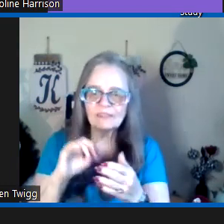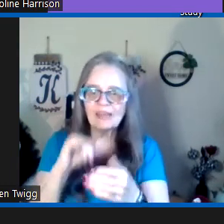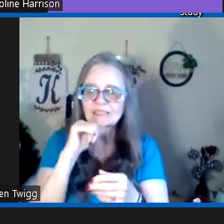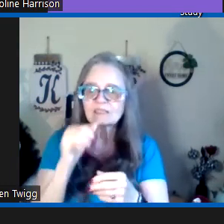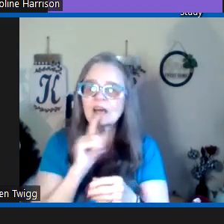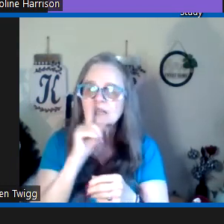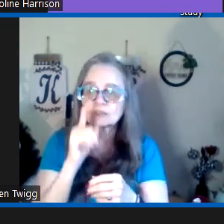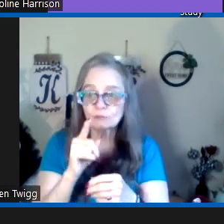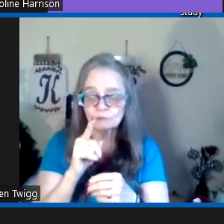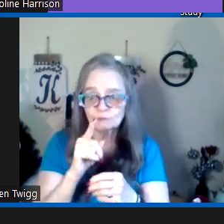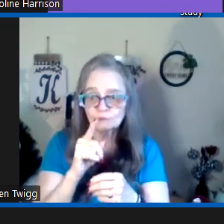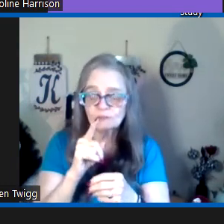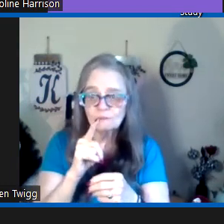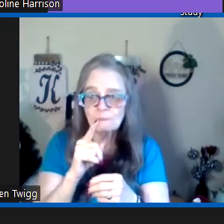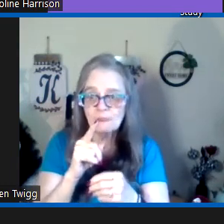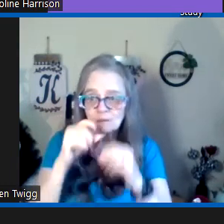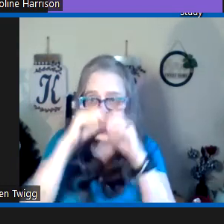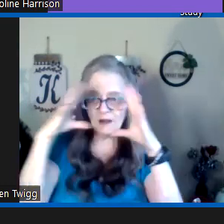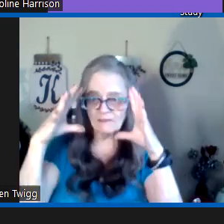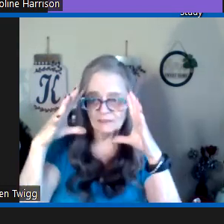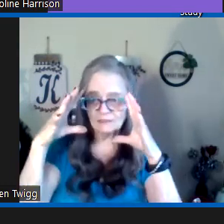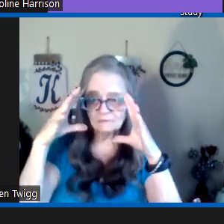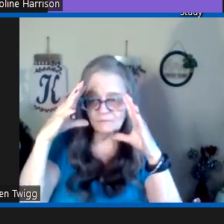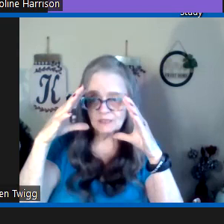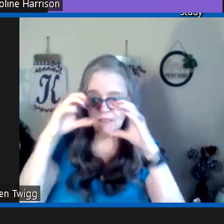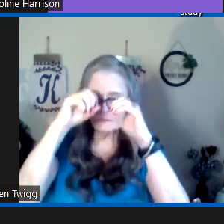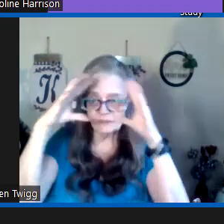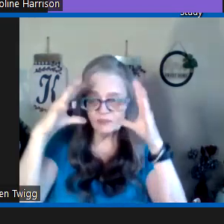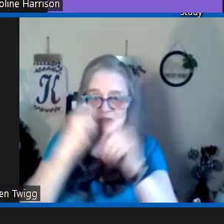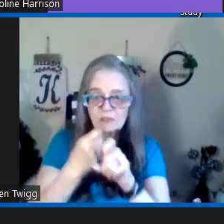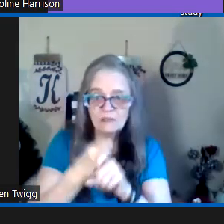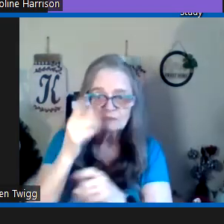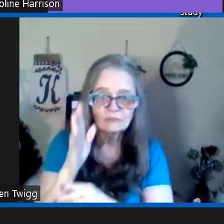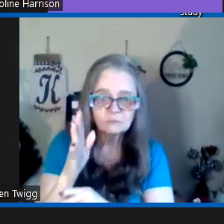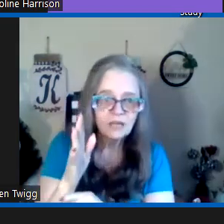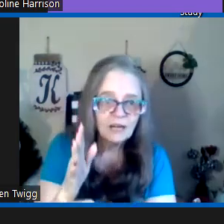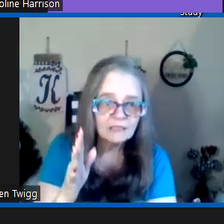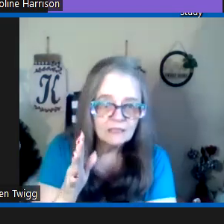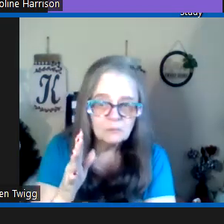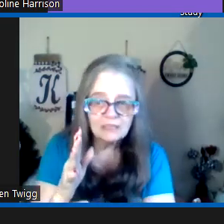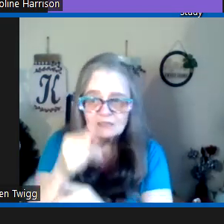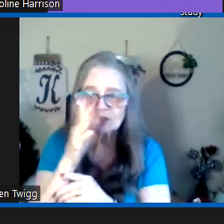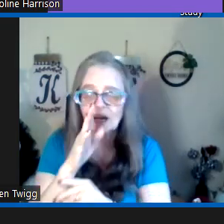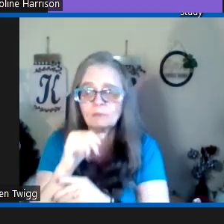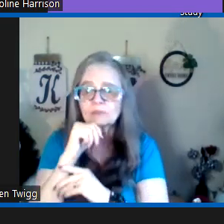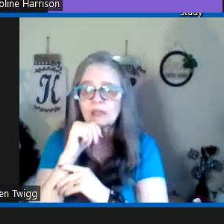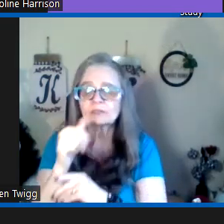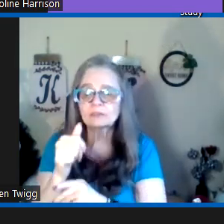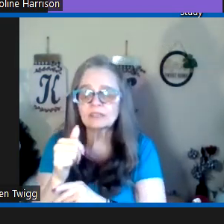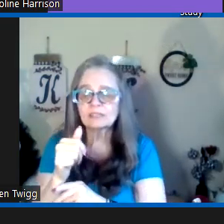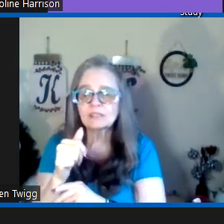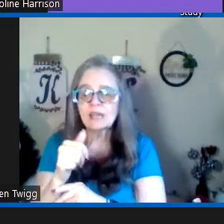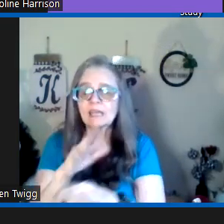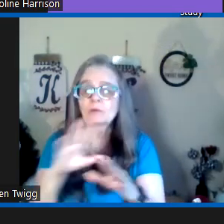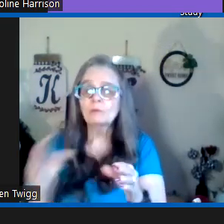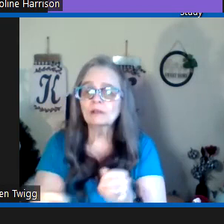that's not a true prophet vision from god because god will not